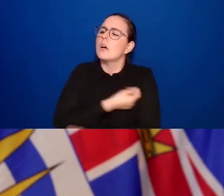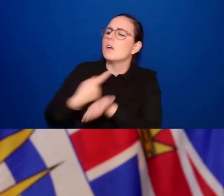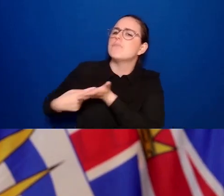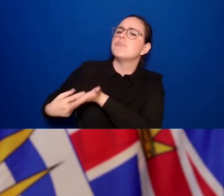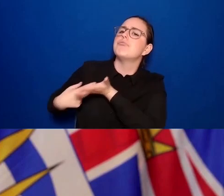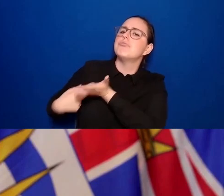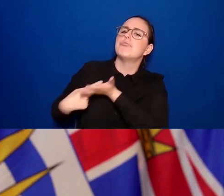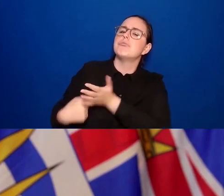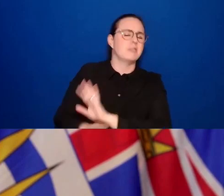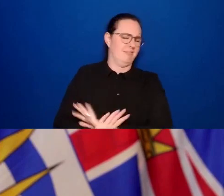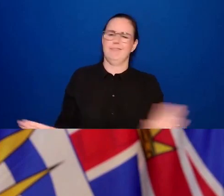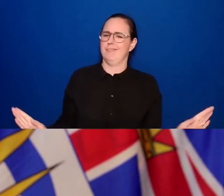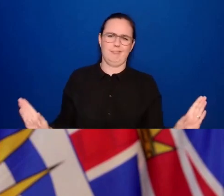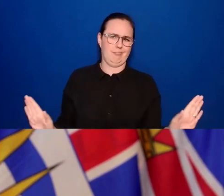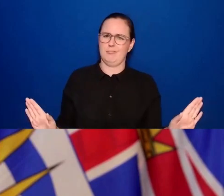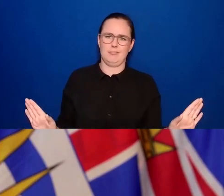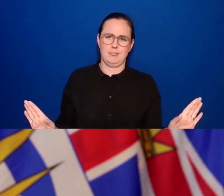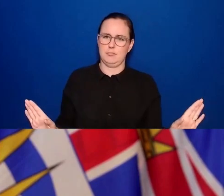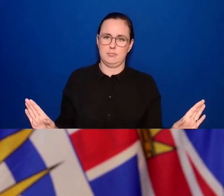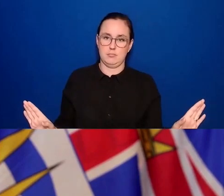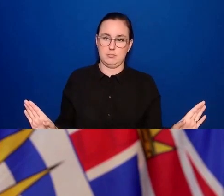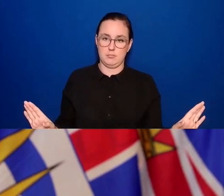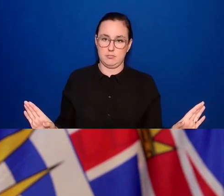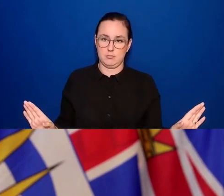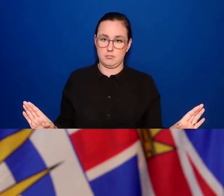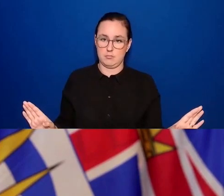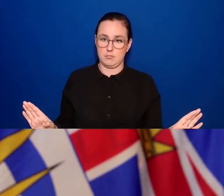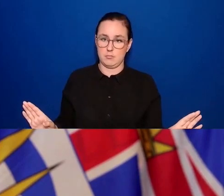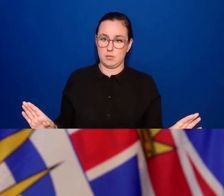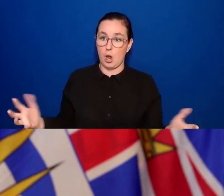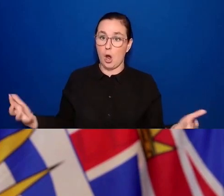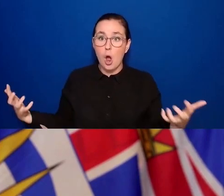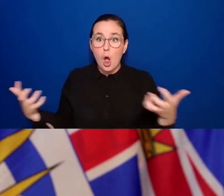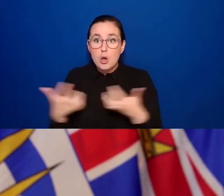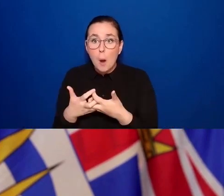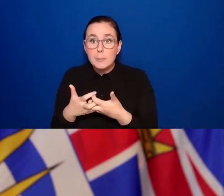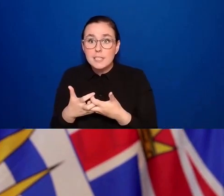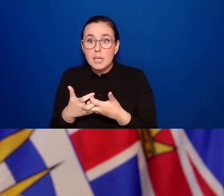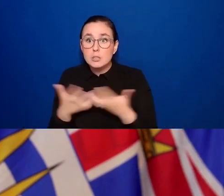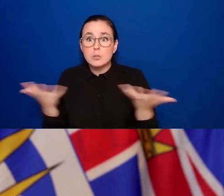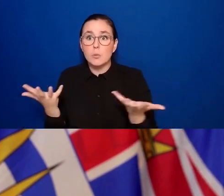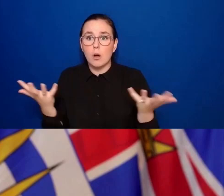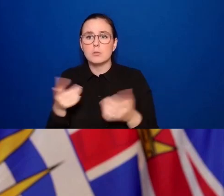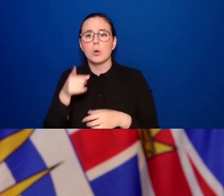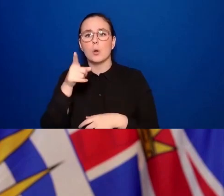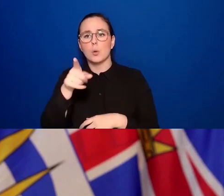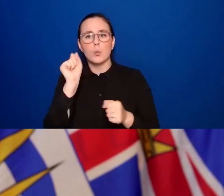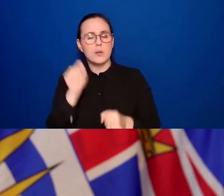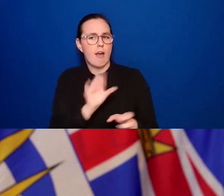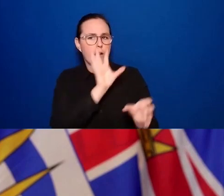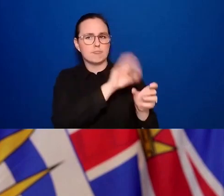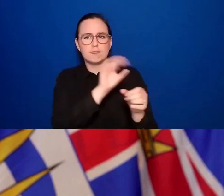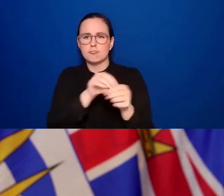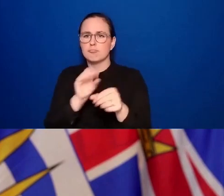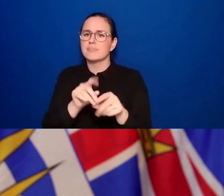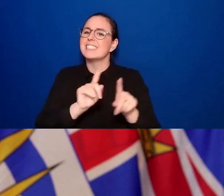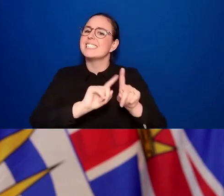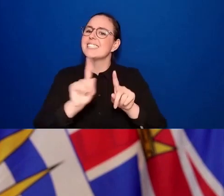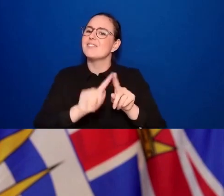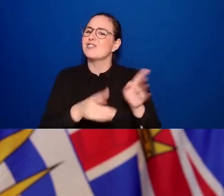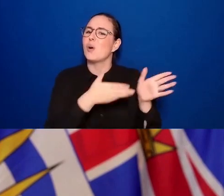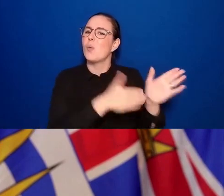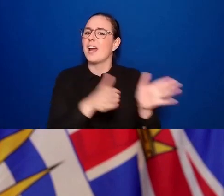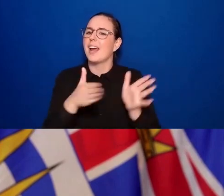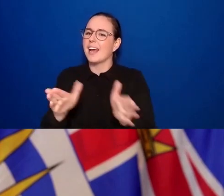accommodation is that you can participate in these events in other ways without being physically present if you're not yet immunized.